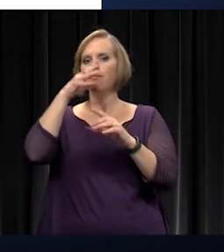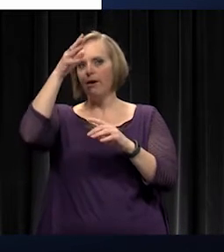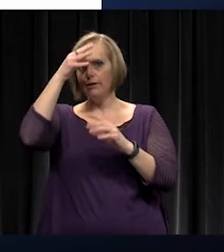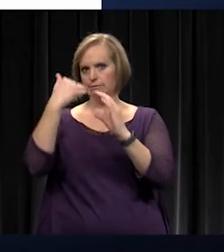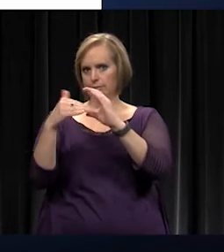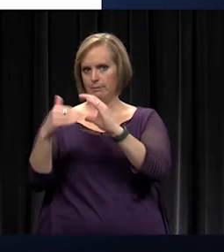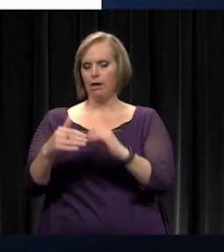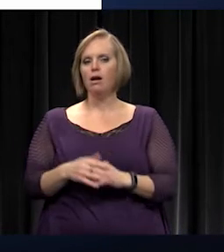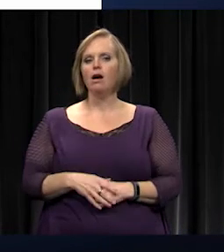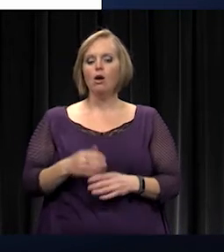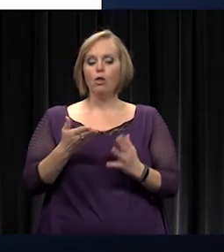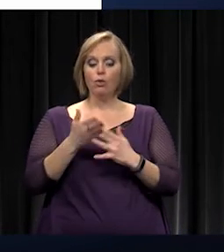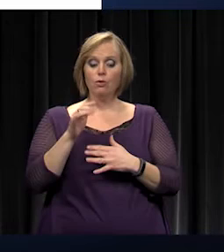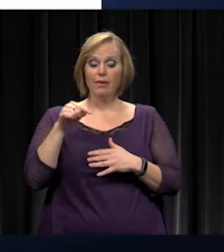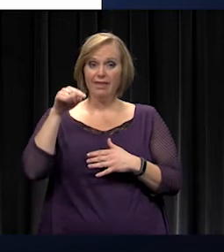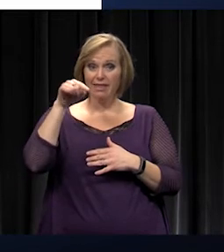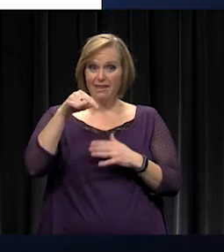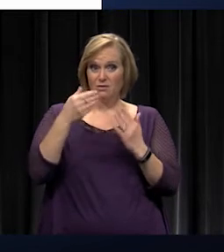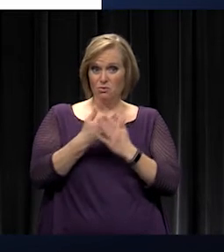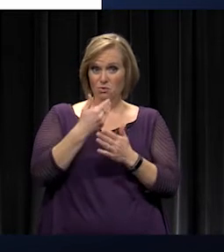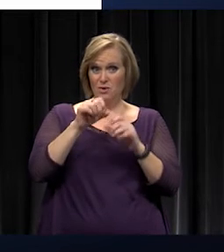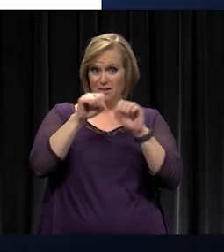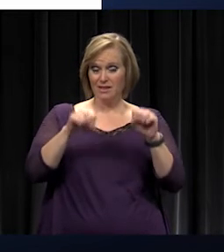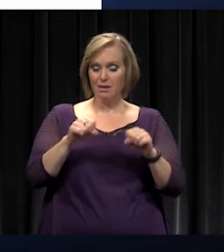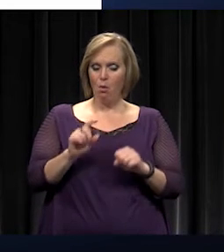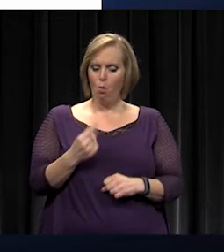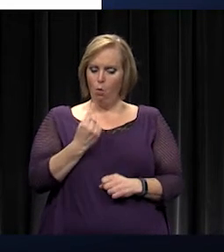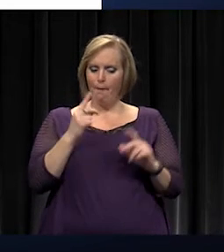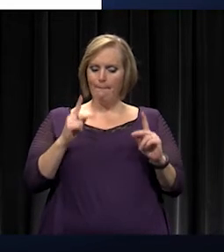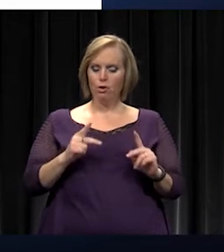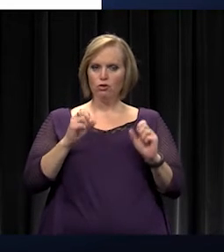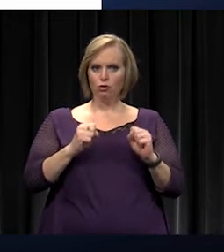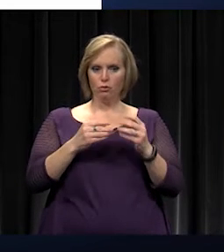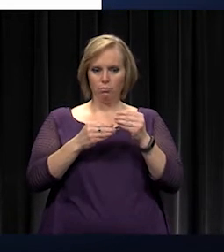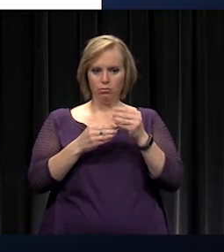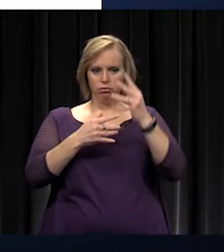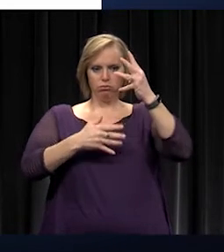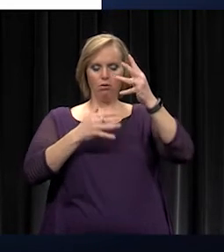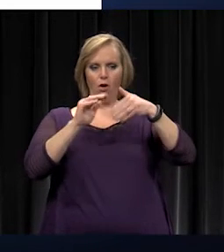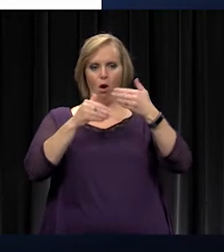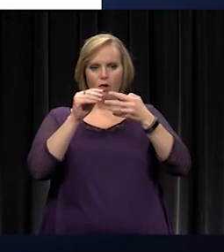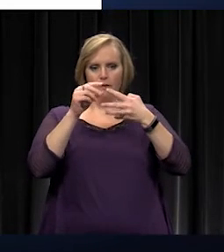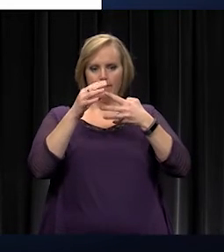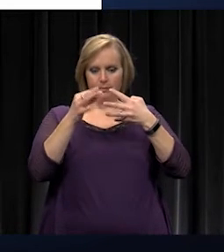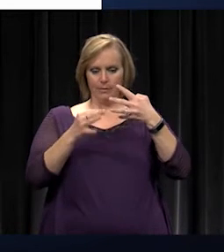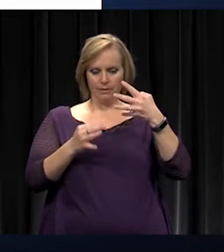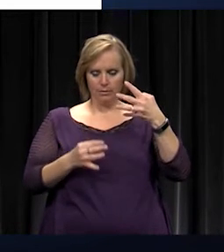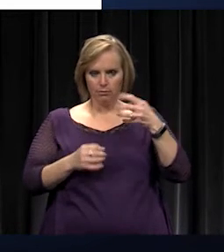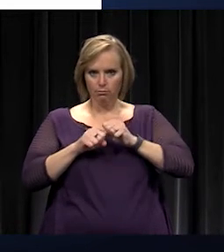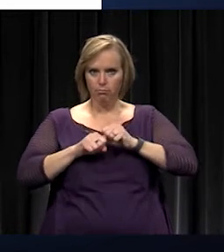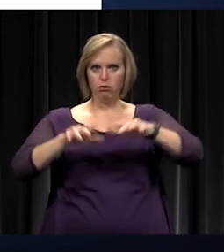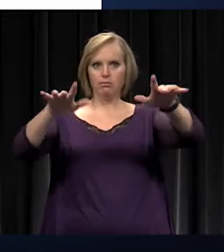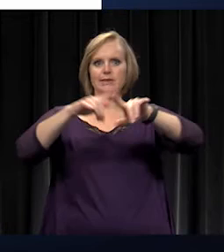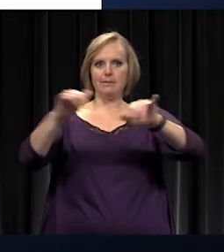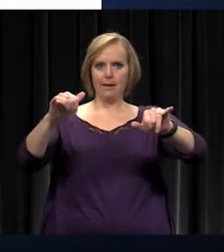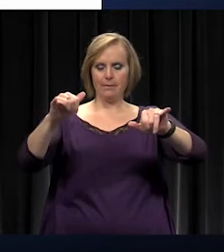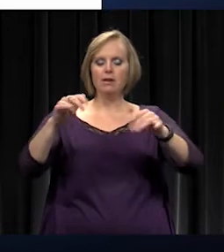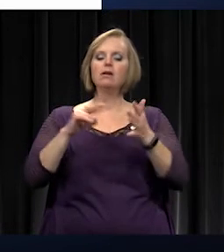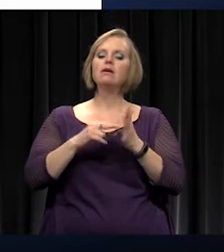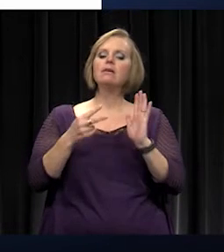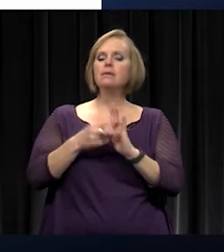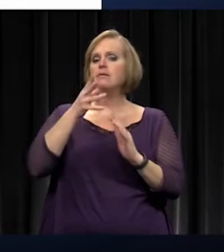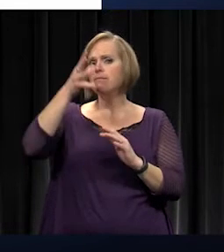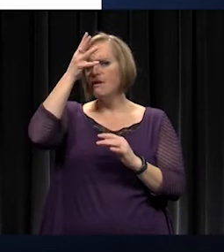any kind of mobile device could populate all those messages and send them out, which means that our parents are getting that information that much sooner